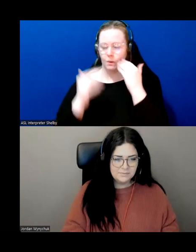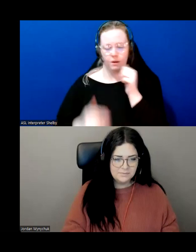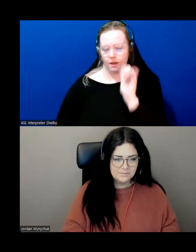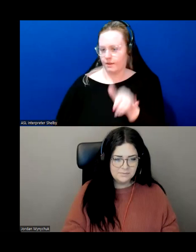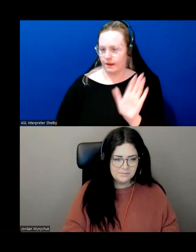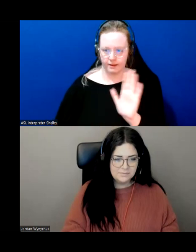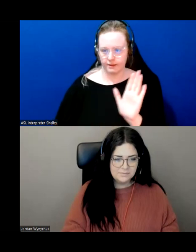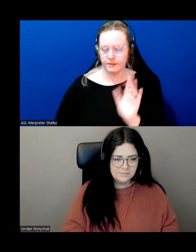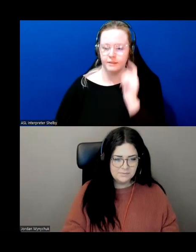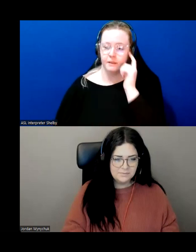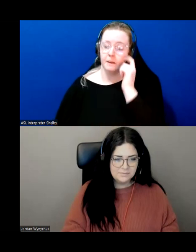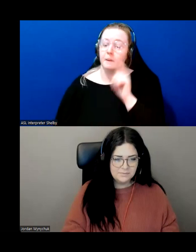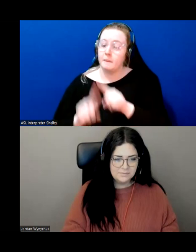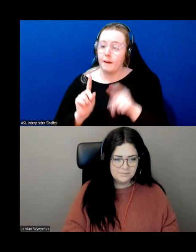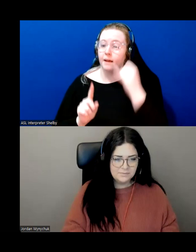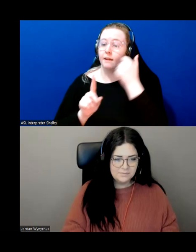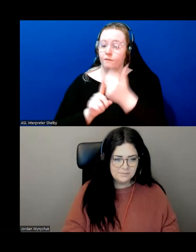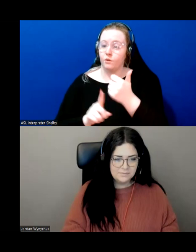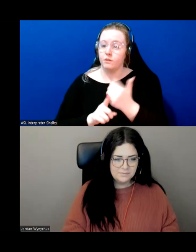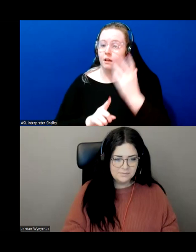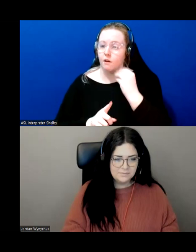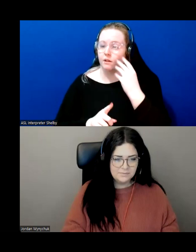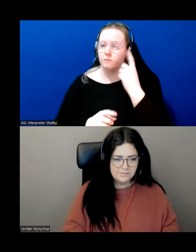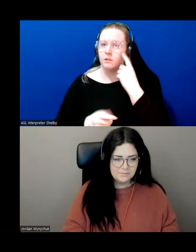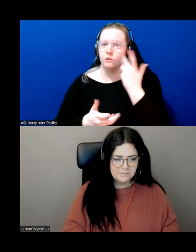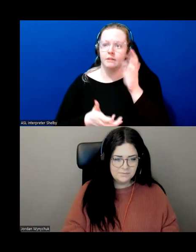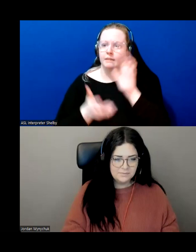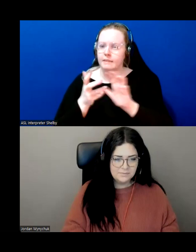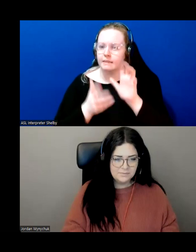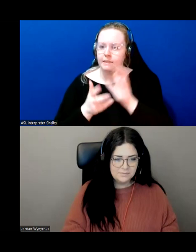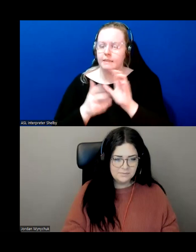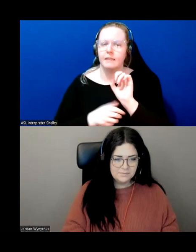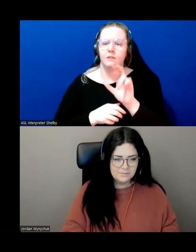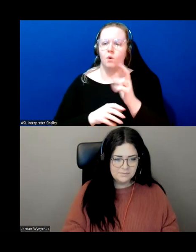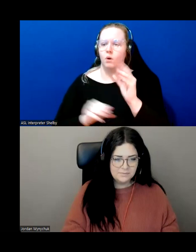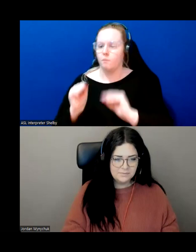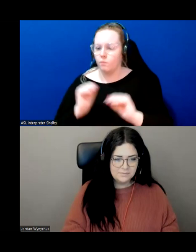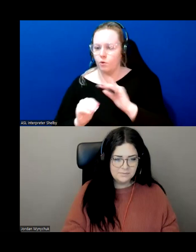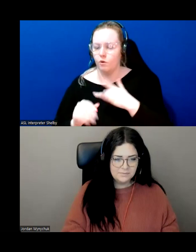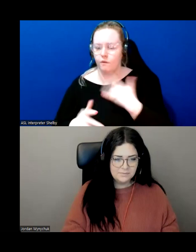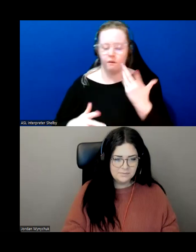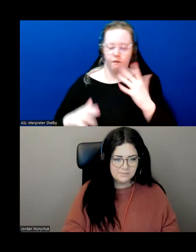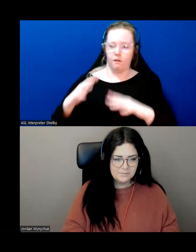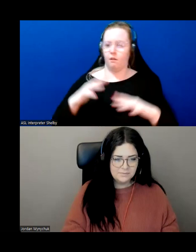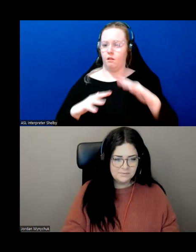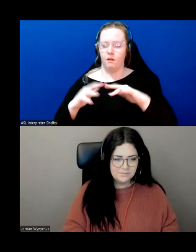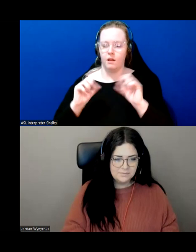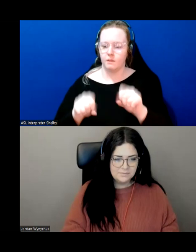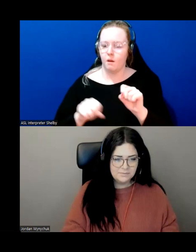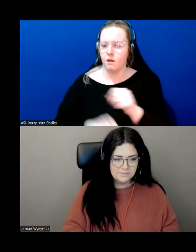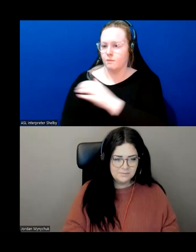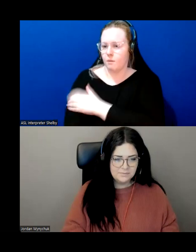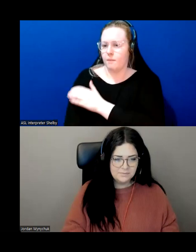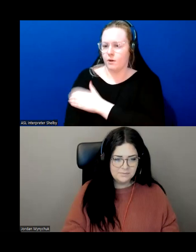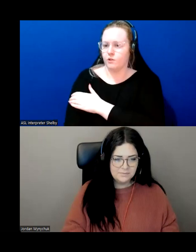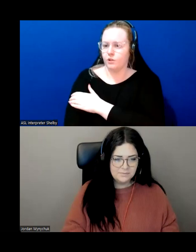thing of it is if you are experiencing any type of dizziness of moving it could be the adjustment of your blood pressure there's